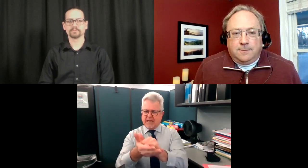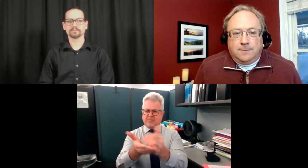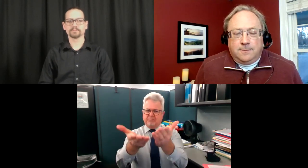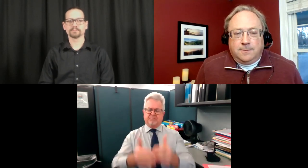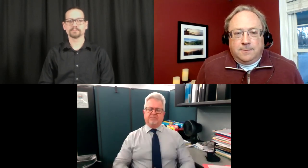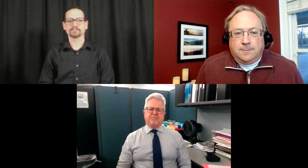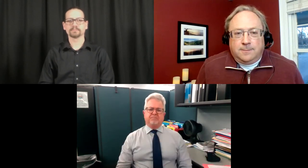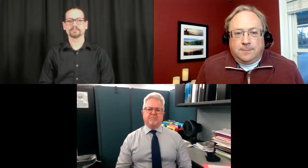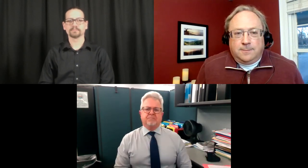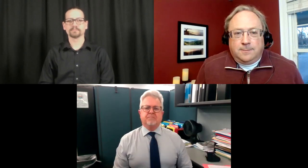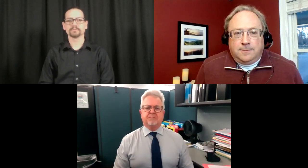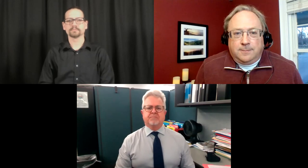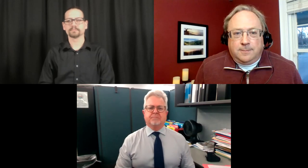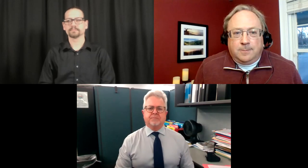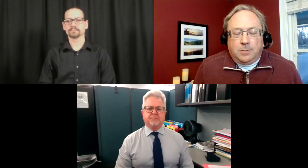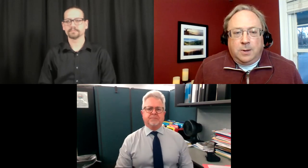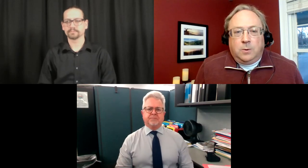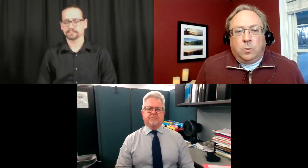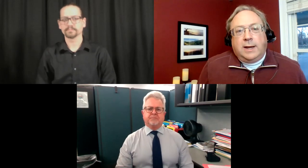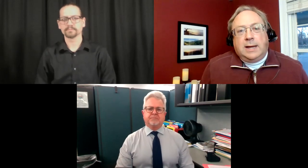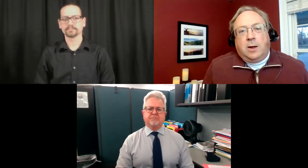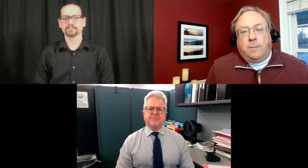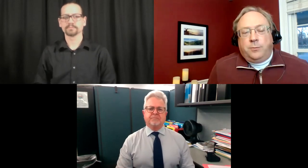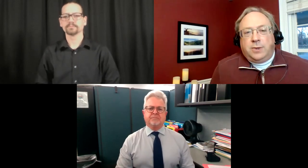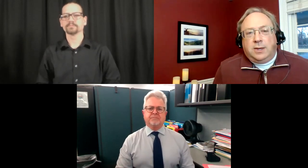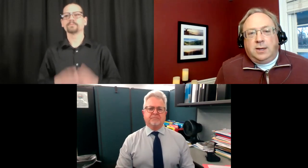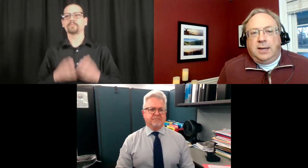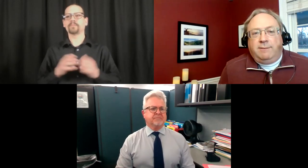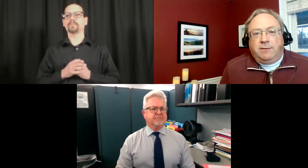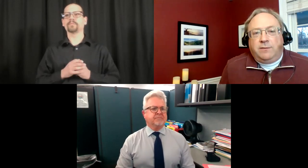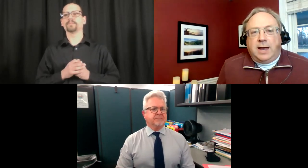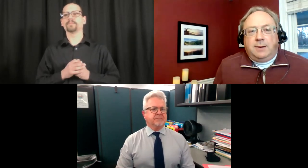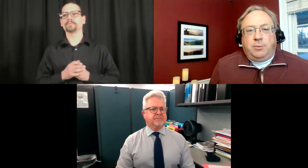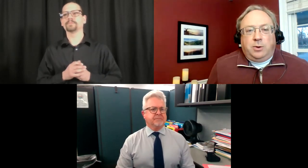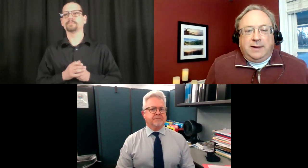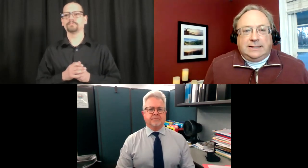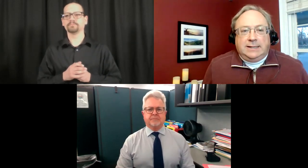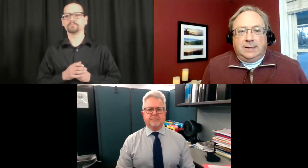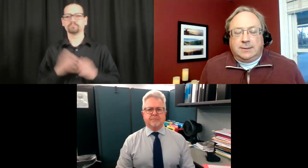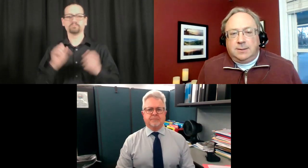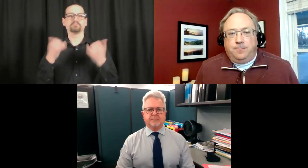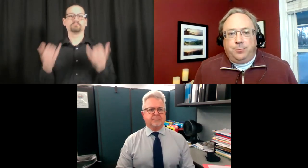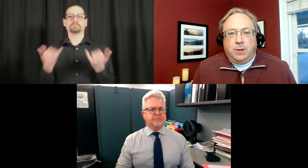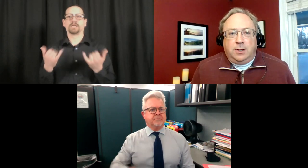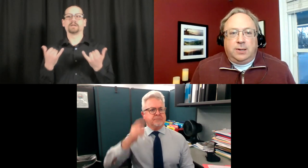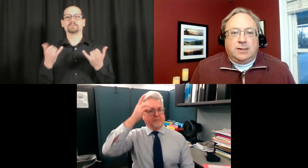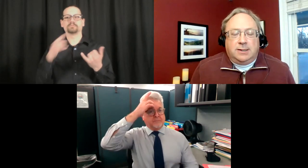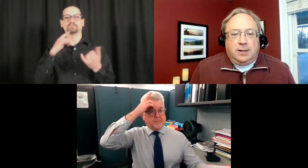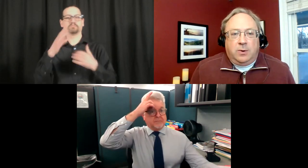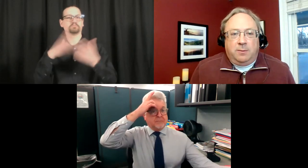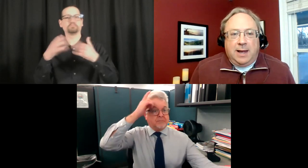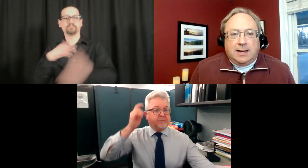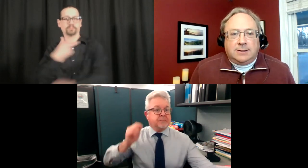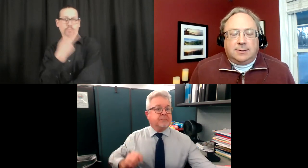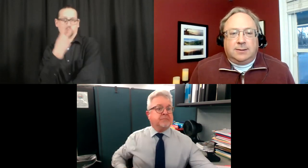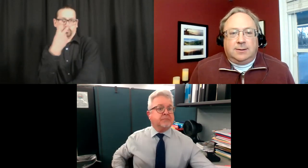to continue to do that? Could you explain that? Right now, even if you've had both vaccines, you